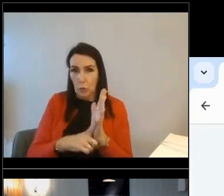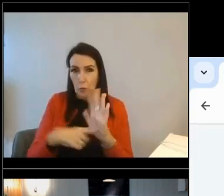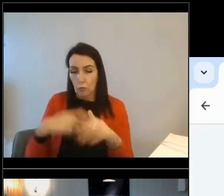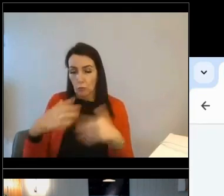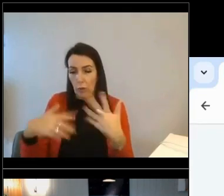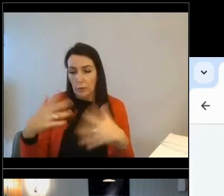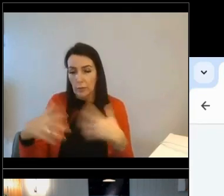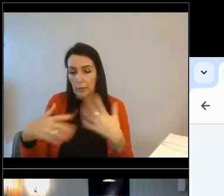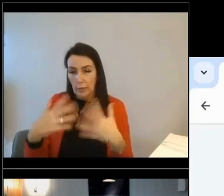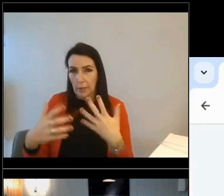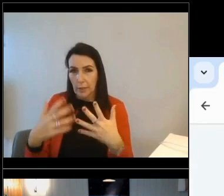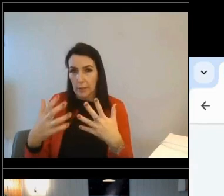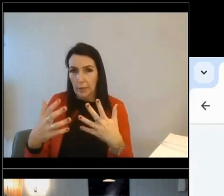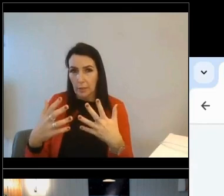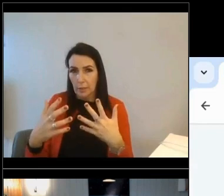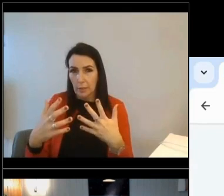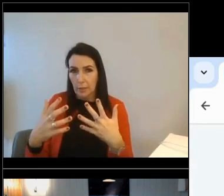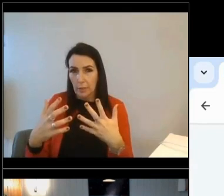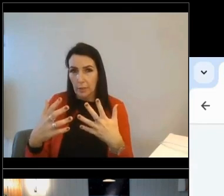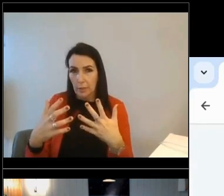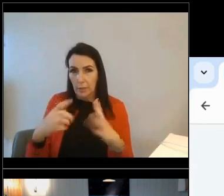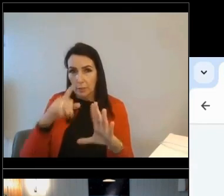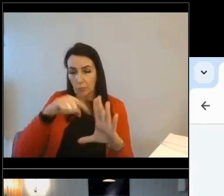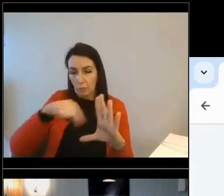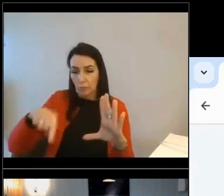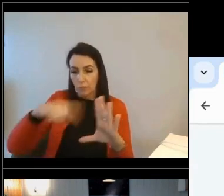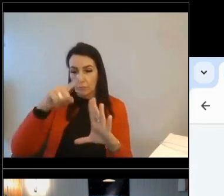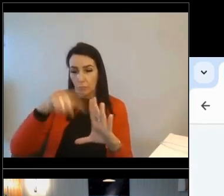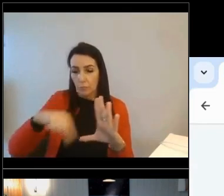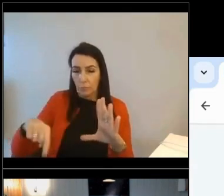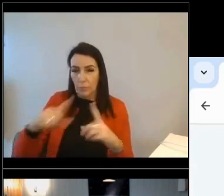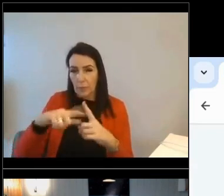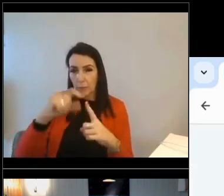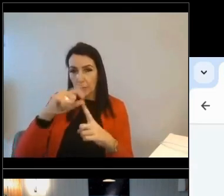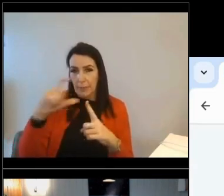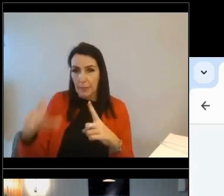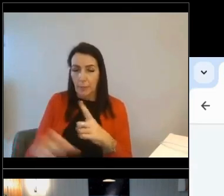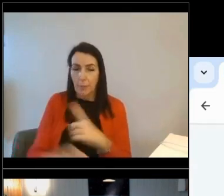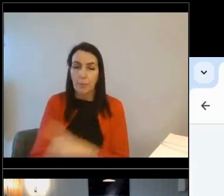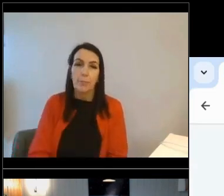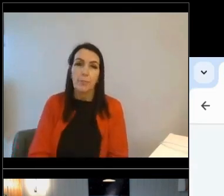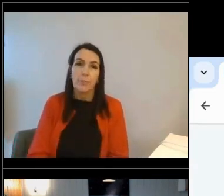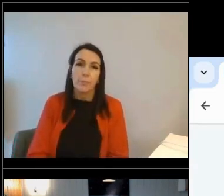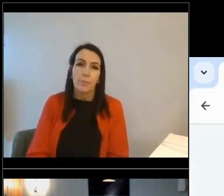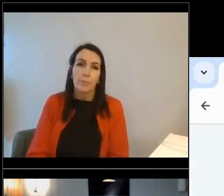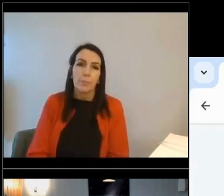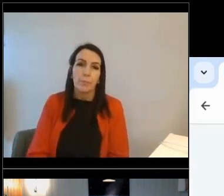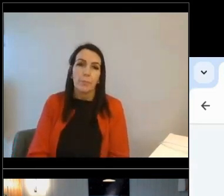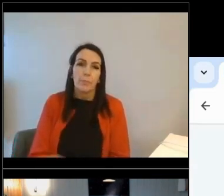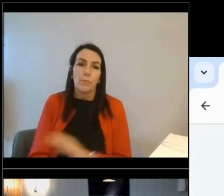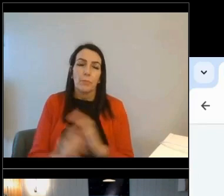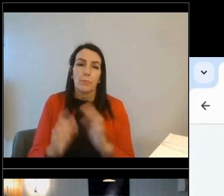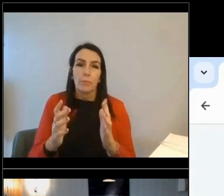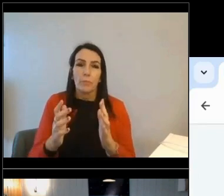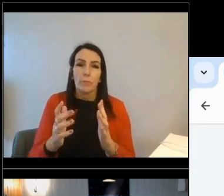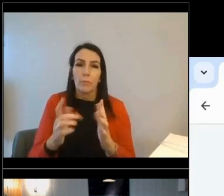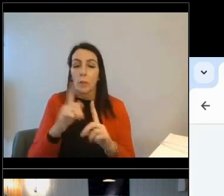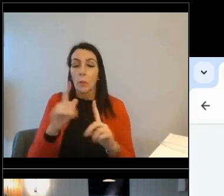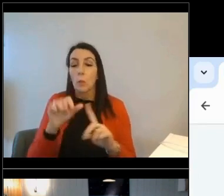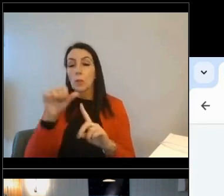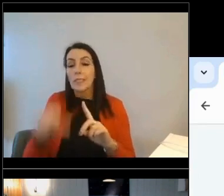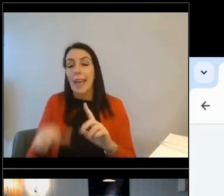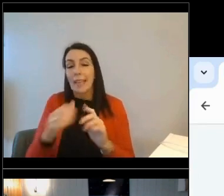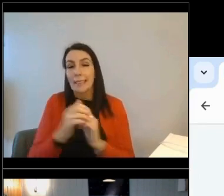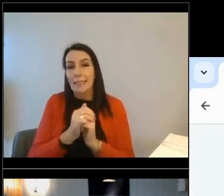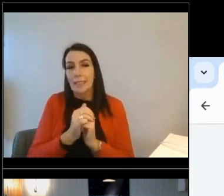great homes based upon everything we know about it. And then finally, it gives a bit of a prompt as to what comes next. So these, based